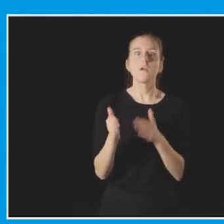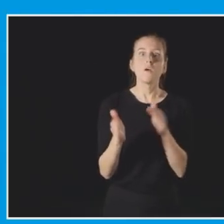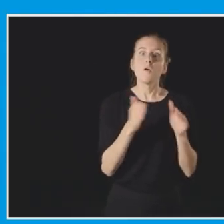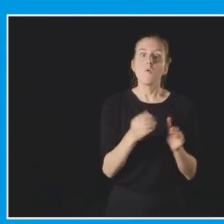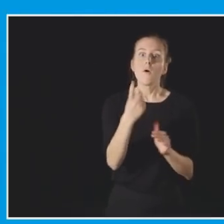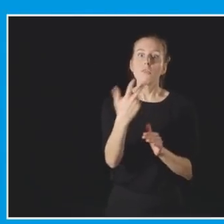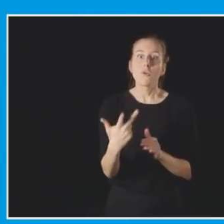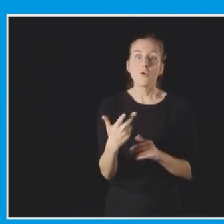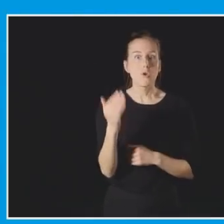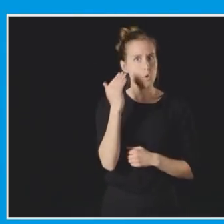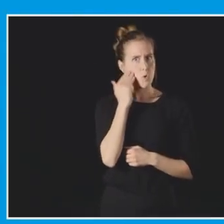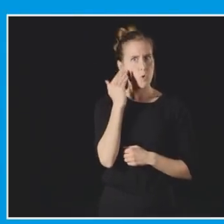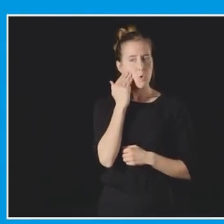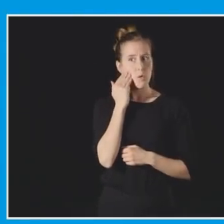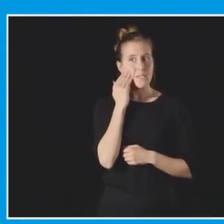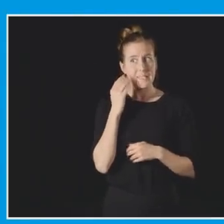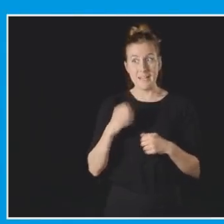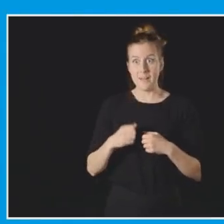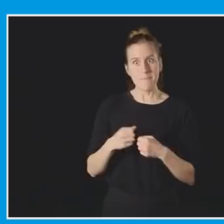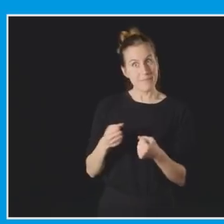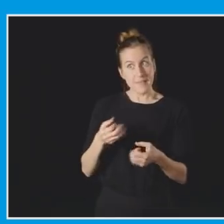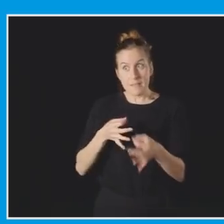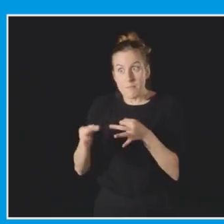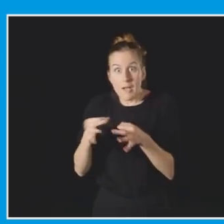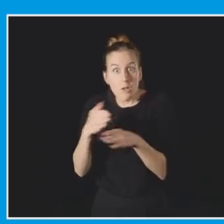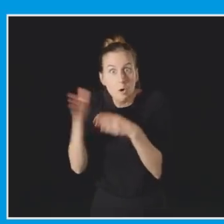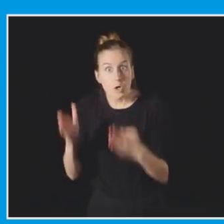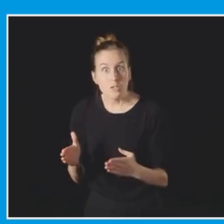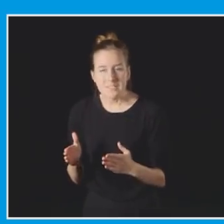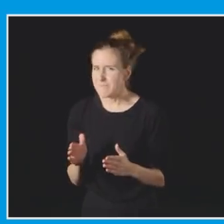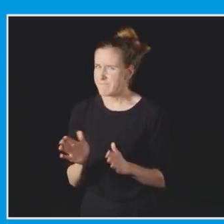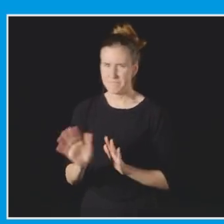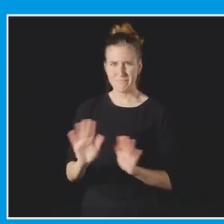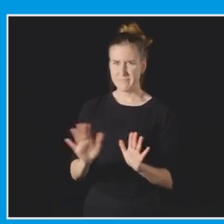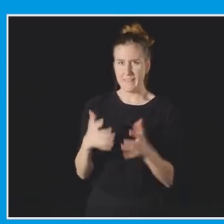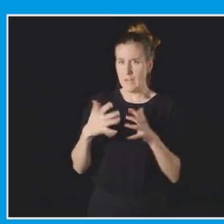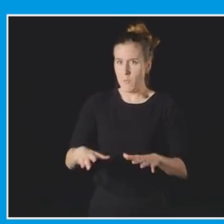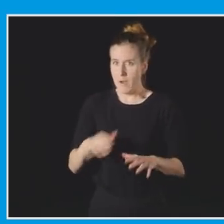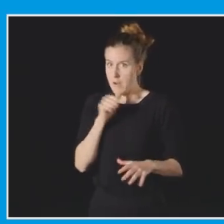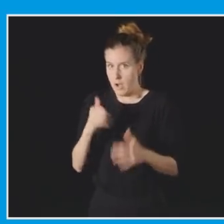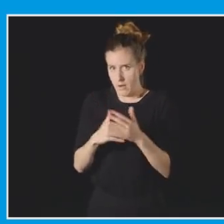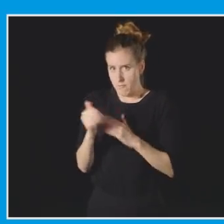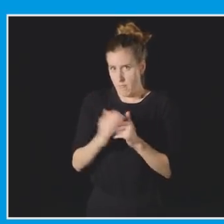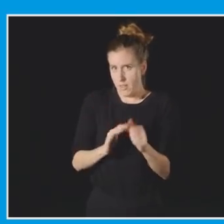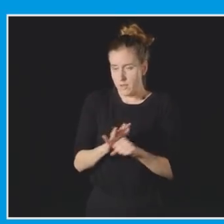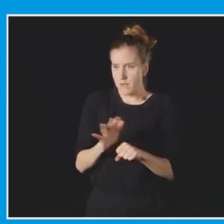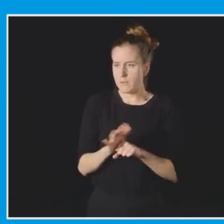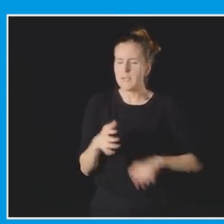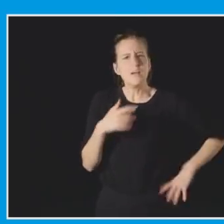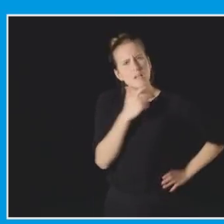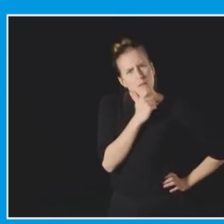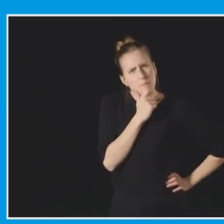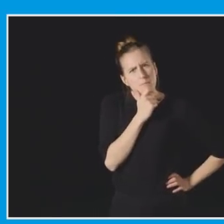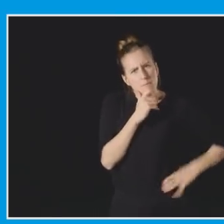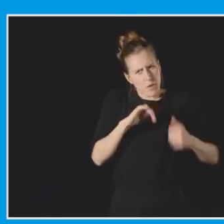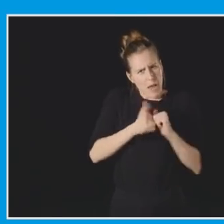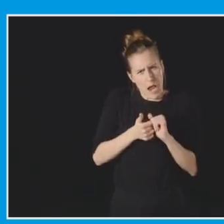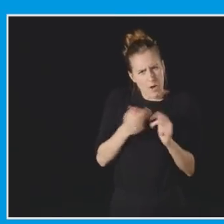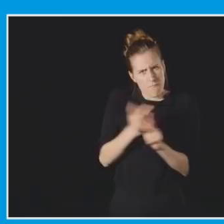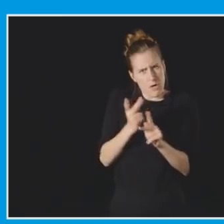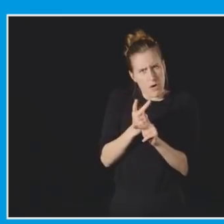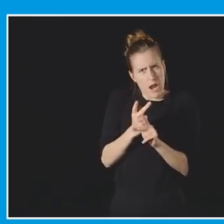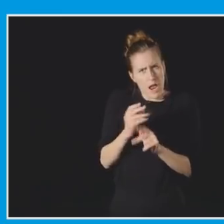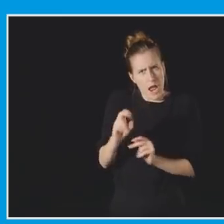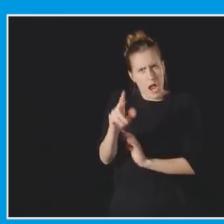third that did know didn't want to tell their partners. I'm not sure how we're supposed to figure out what